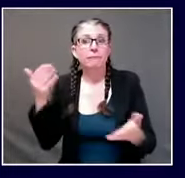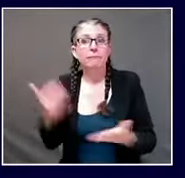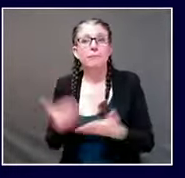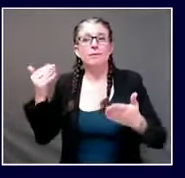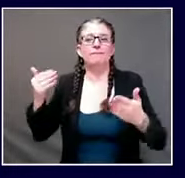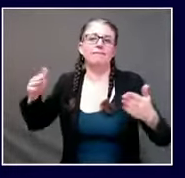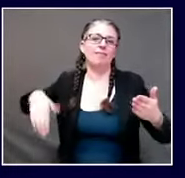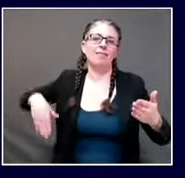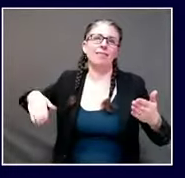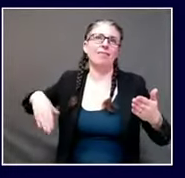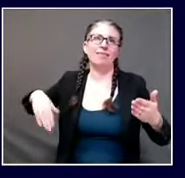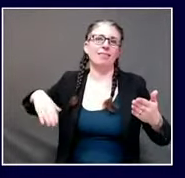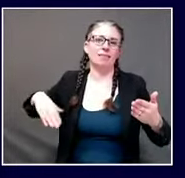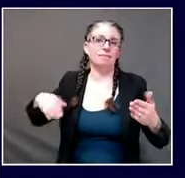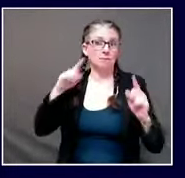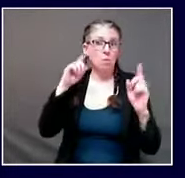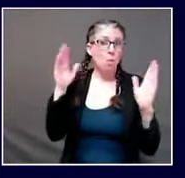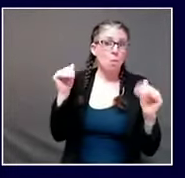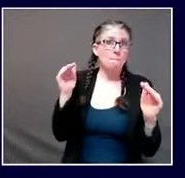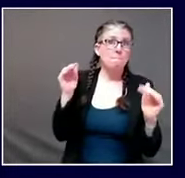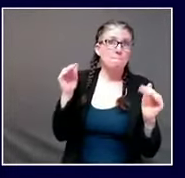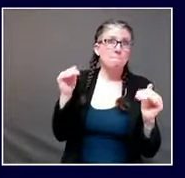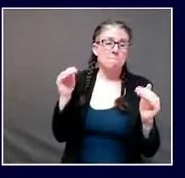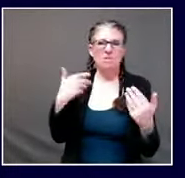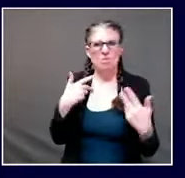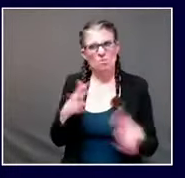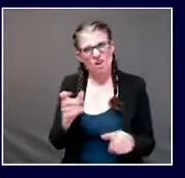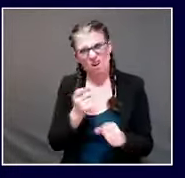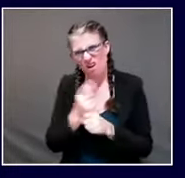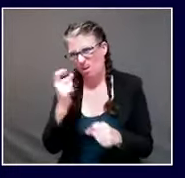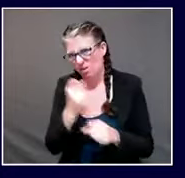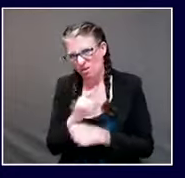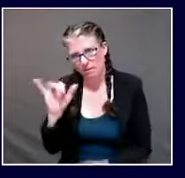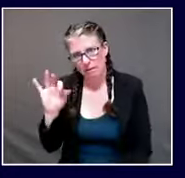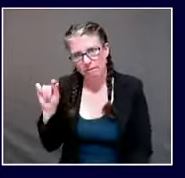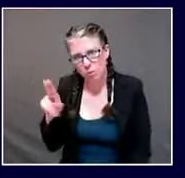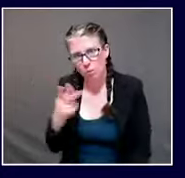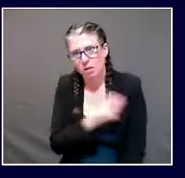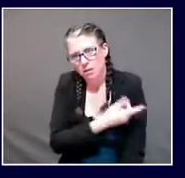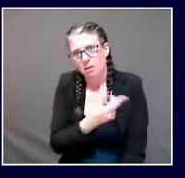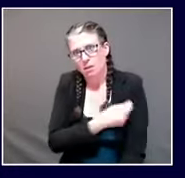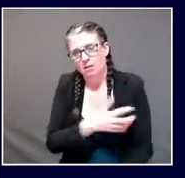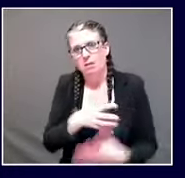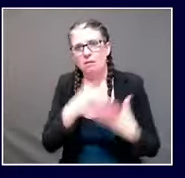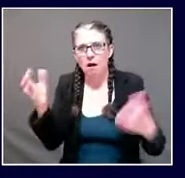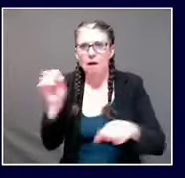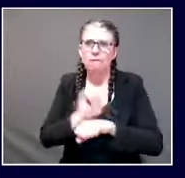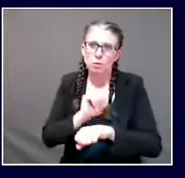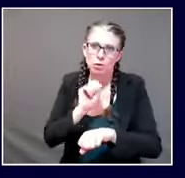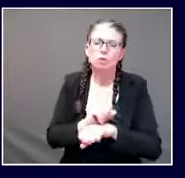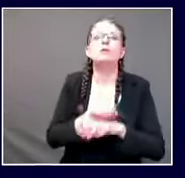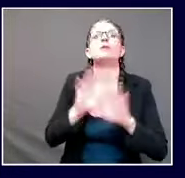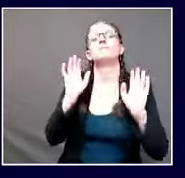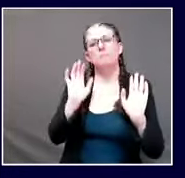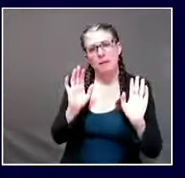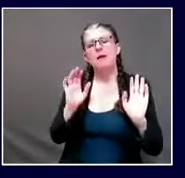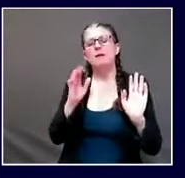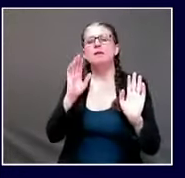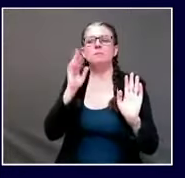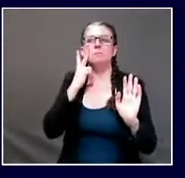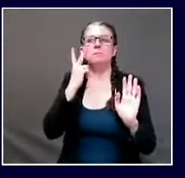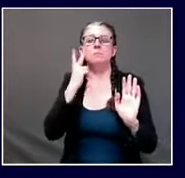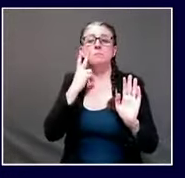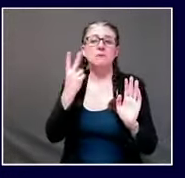we won't really know until some of the longer term data come back in okay um and admittedly i'm no